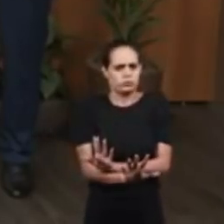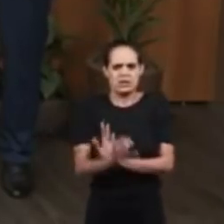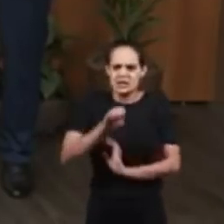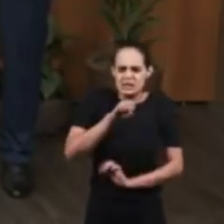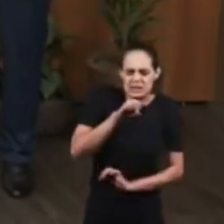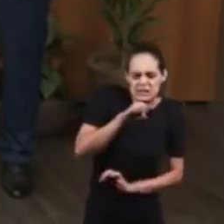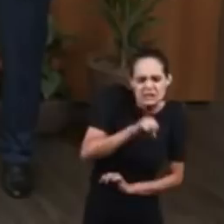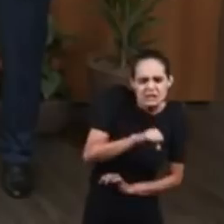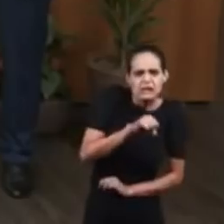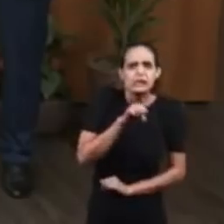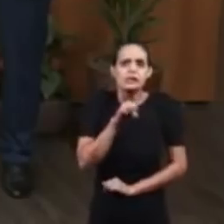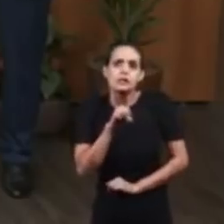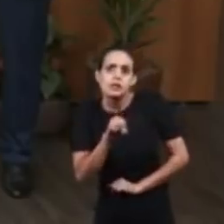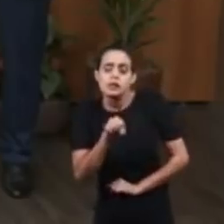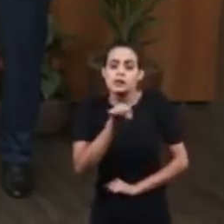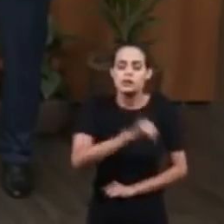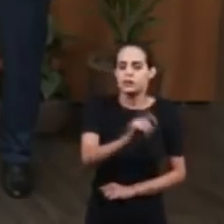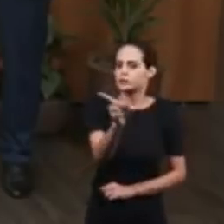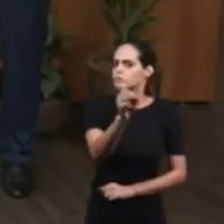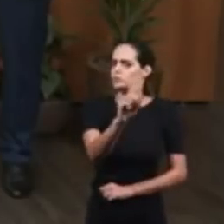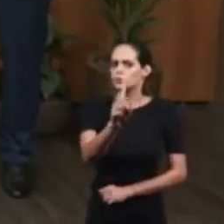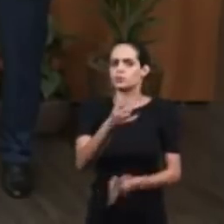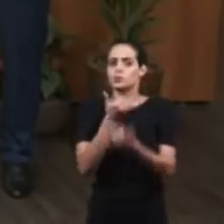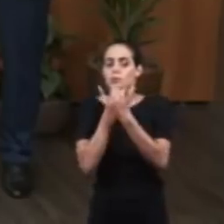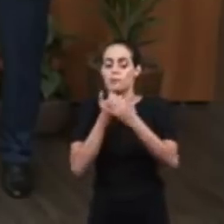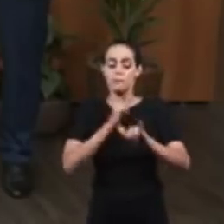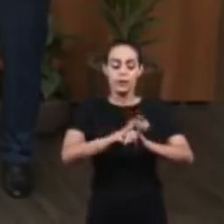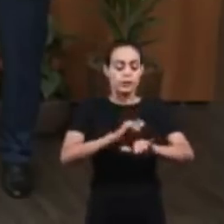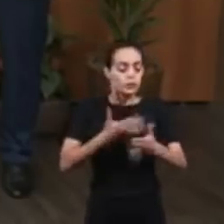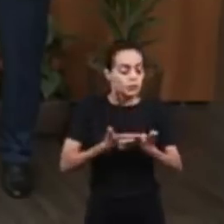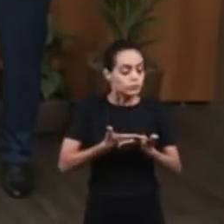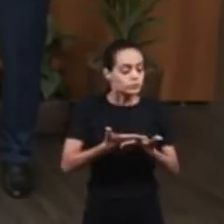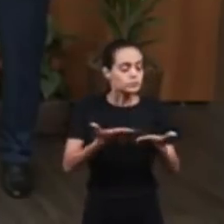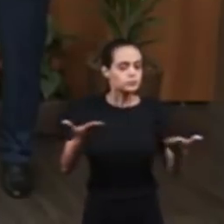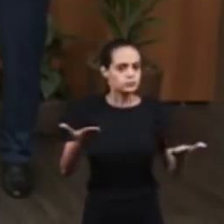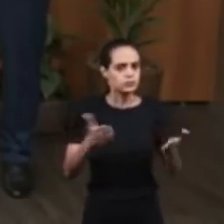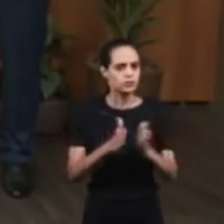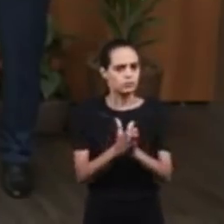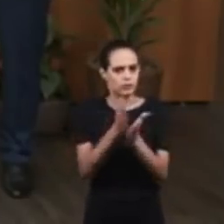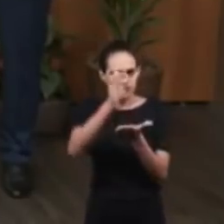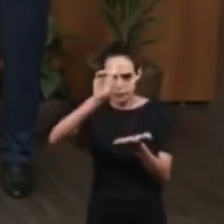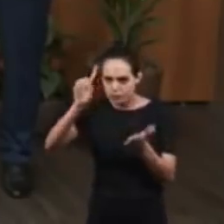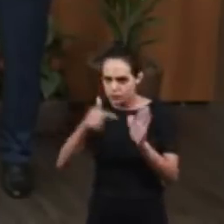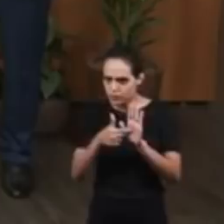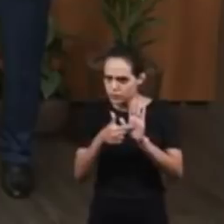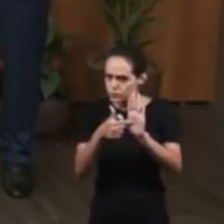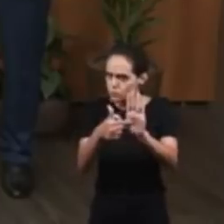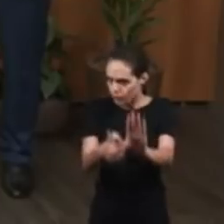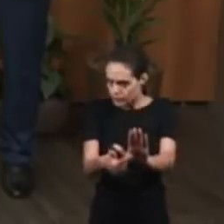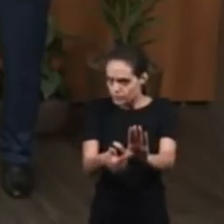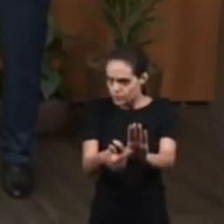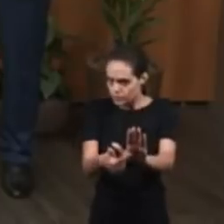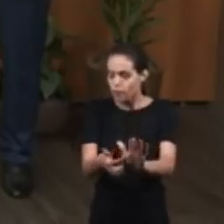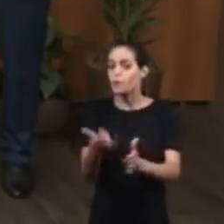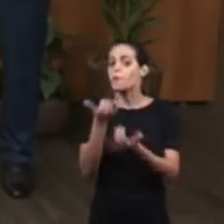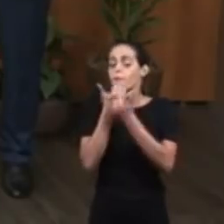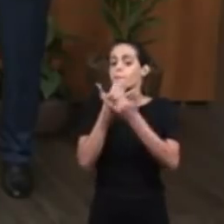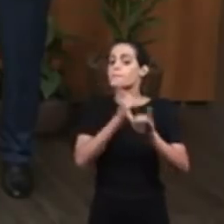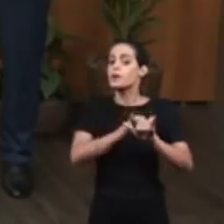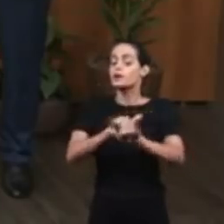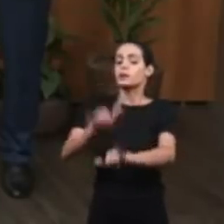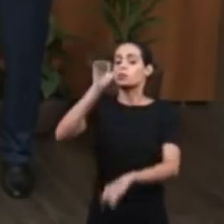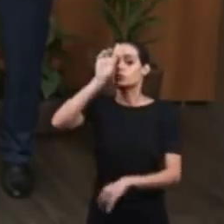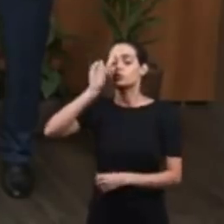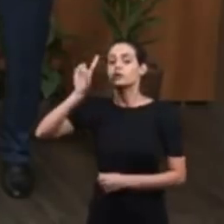And there he prophesied about God's forgiveness. The word of God says, I will not remember